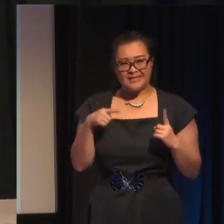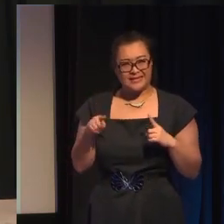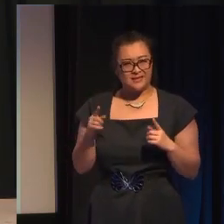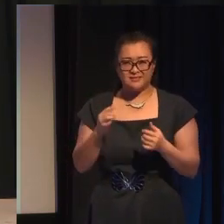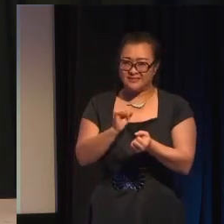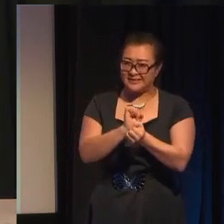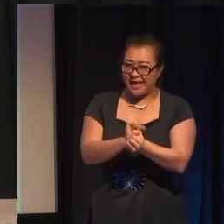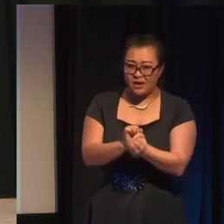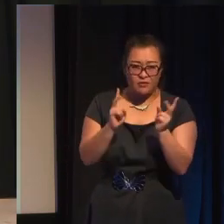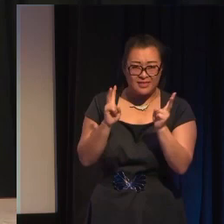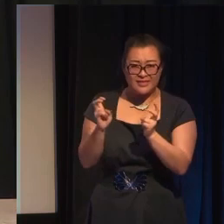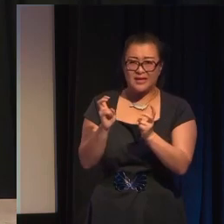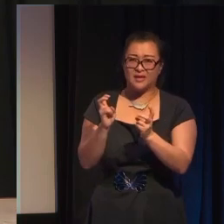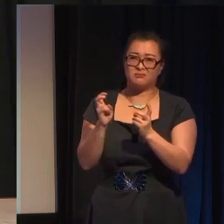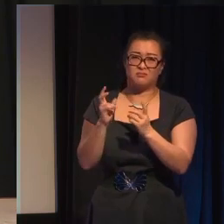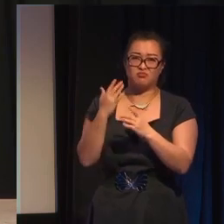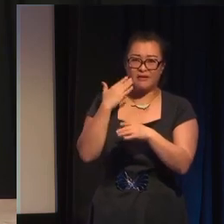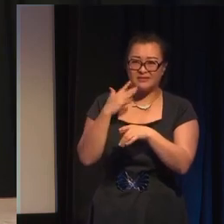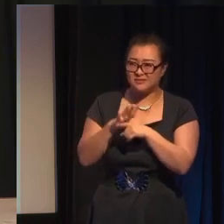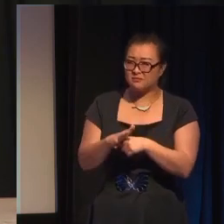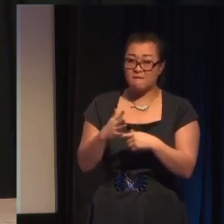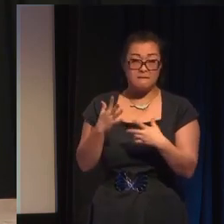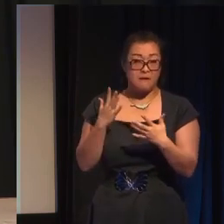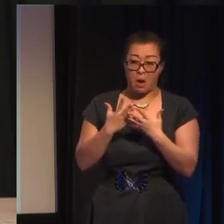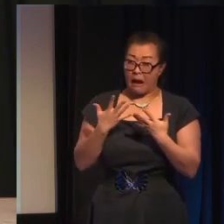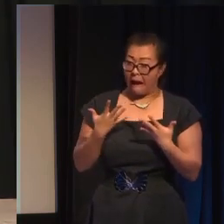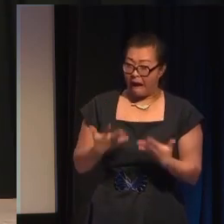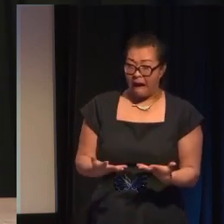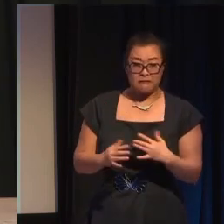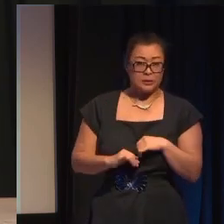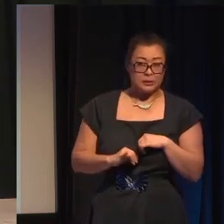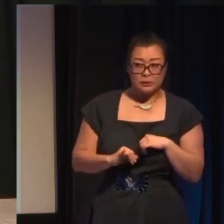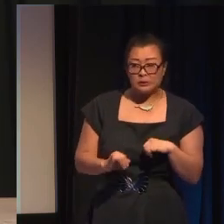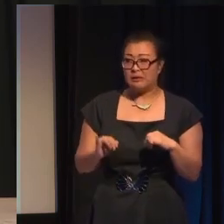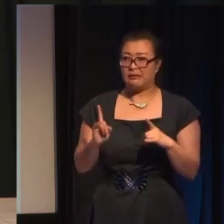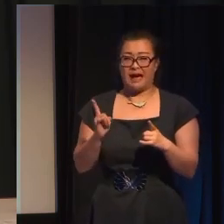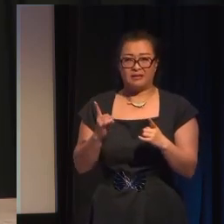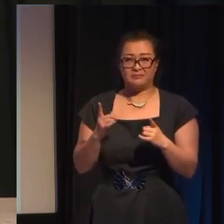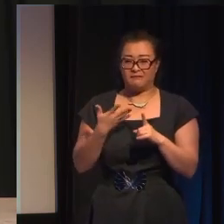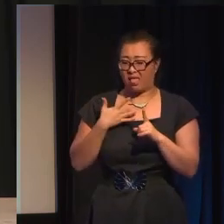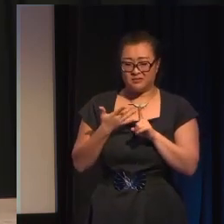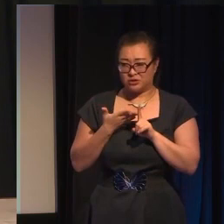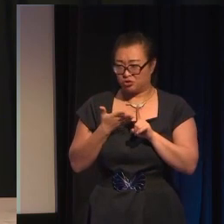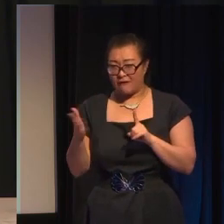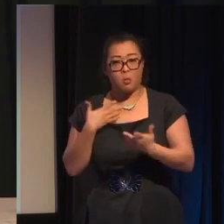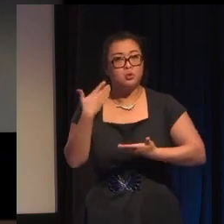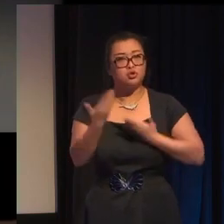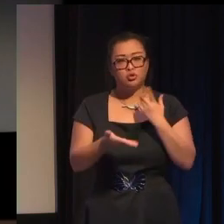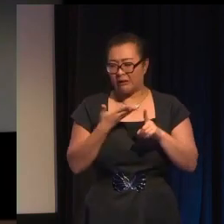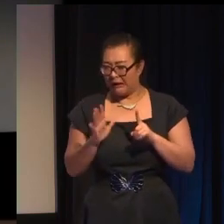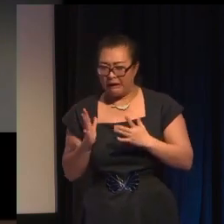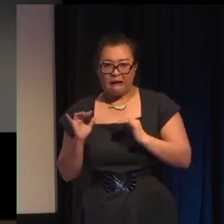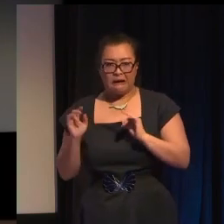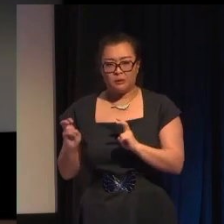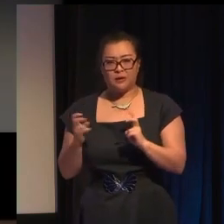racism were distracting and disturbing and that they weren't narratively justified there wasn't a good reason for these topics to be in there